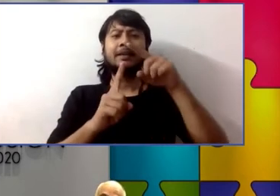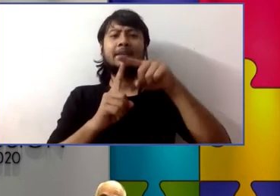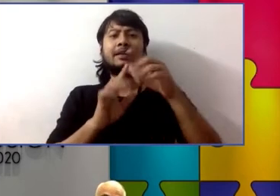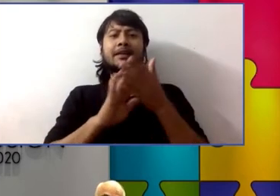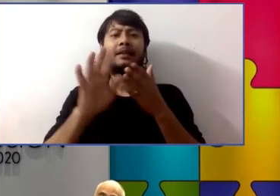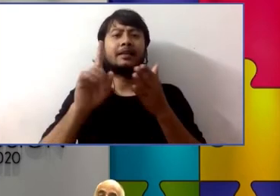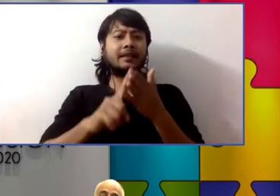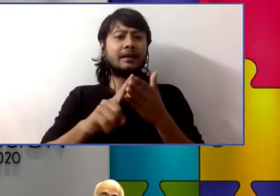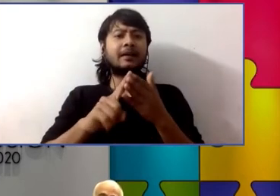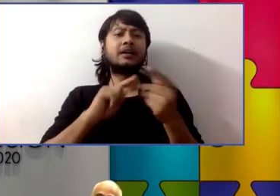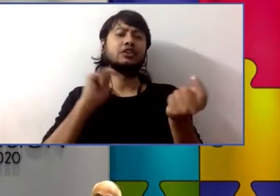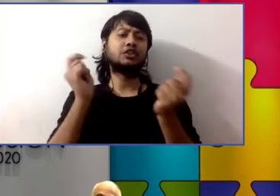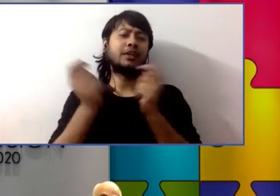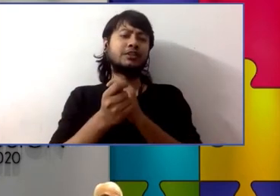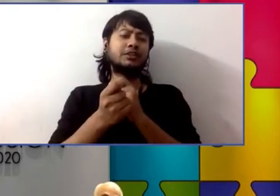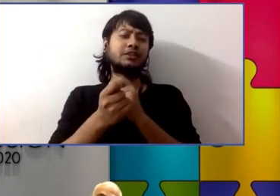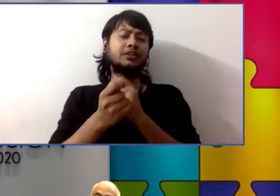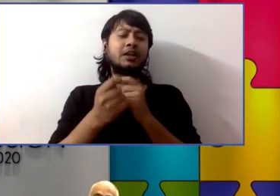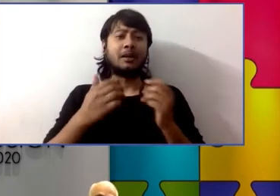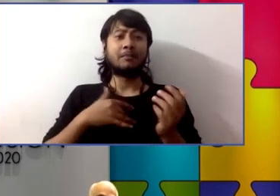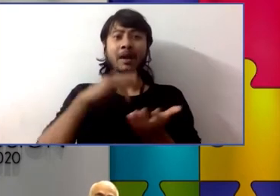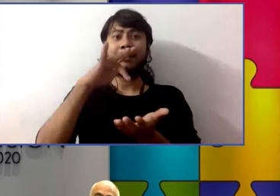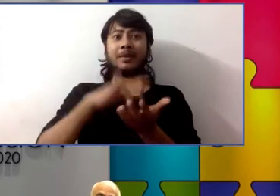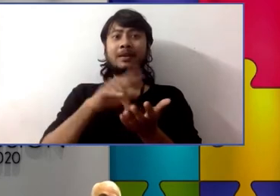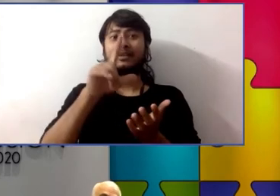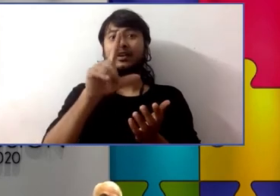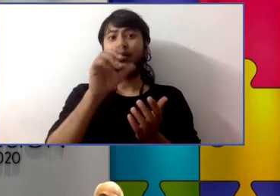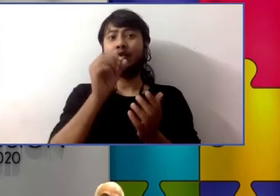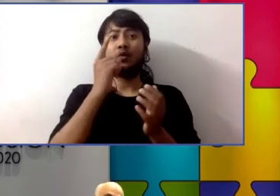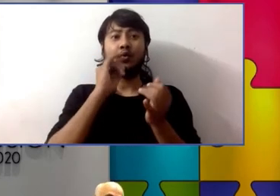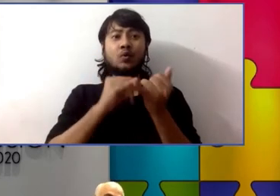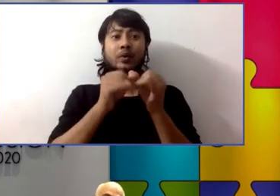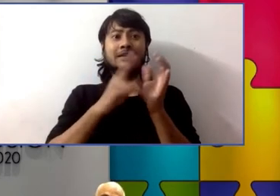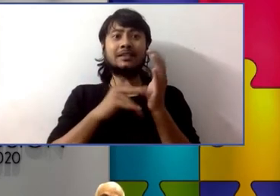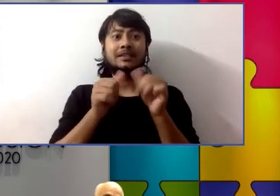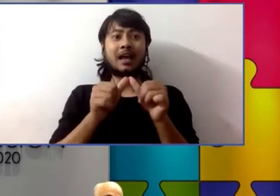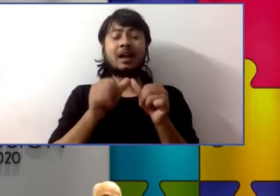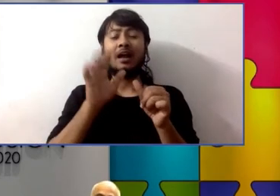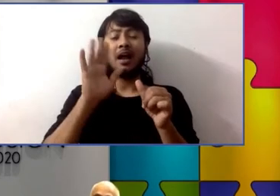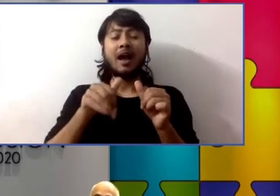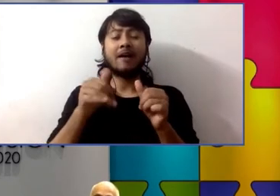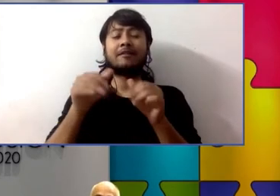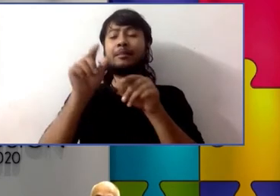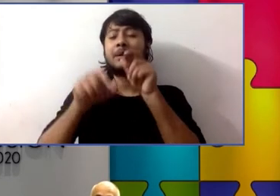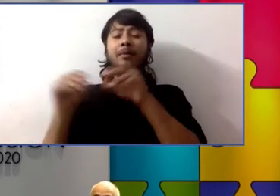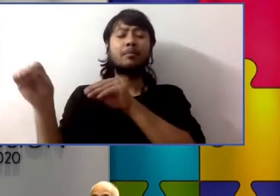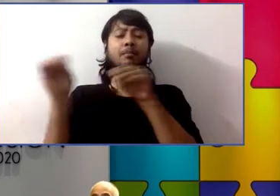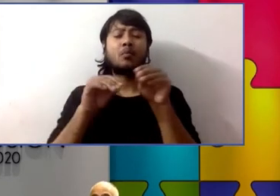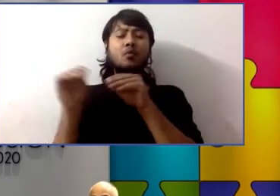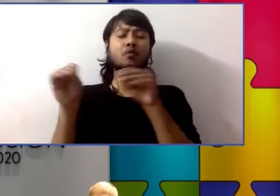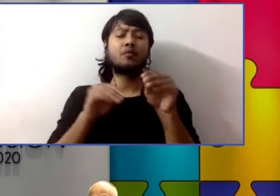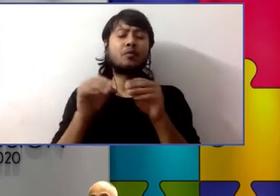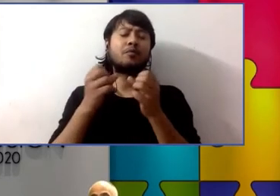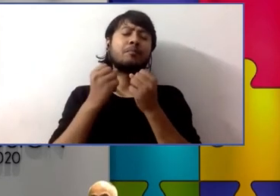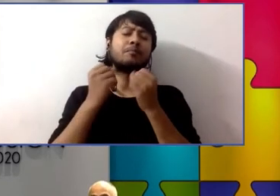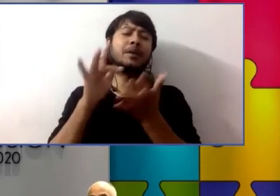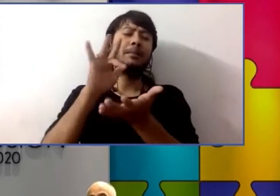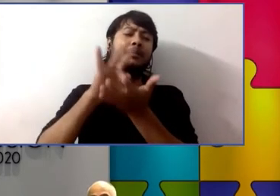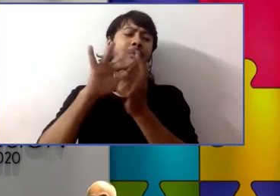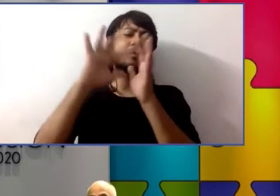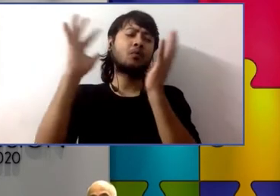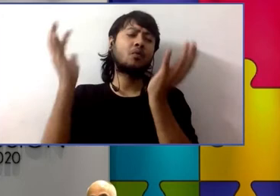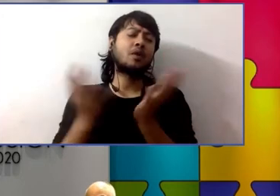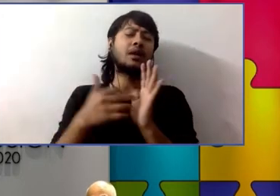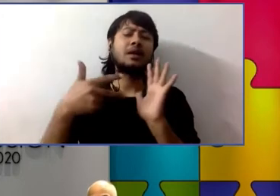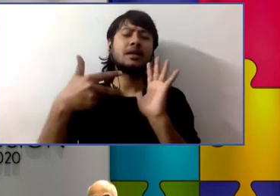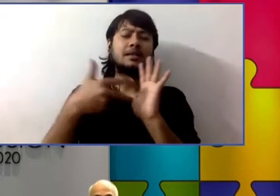resettlement from all over the world from syria the former yugoslavia iraq bhutan and they've come and settled into our community